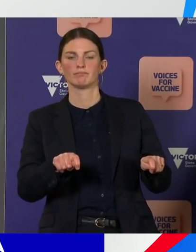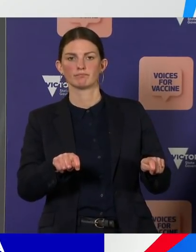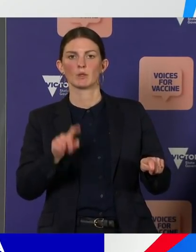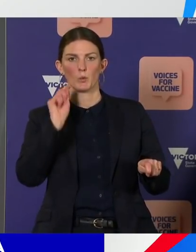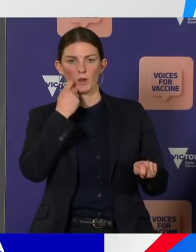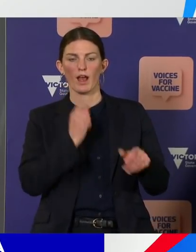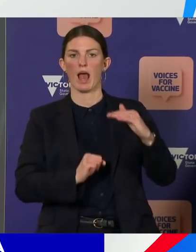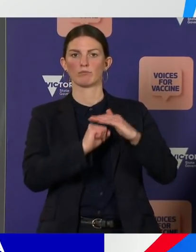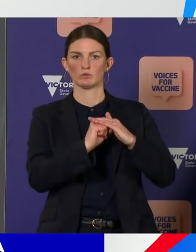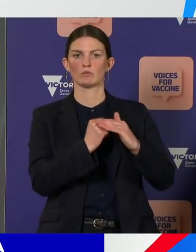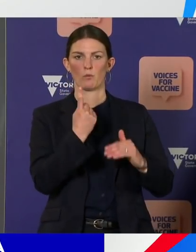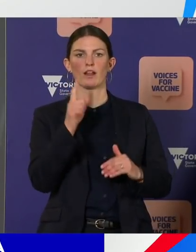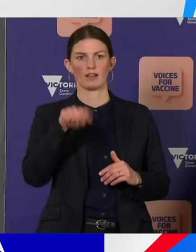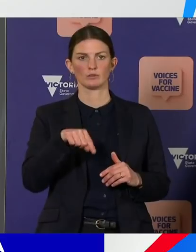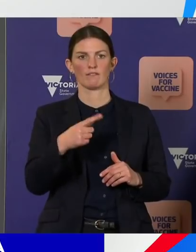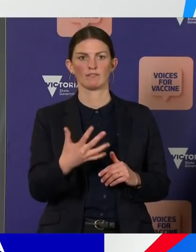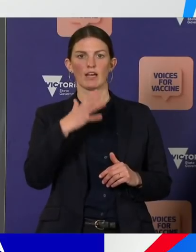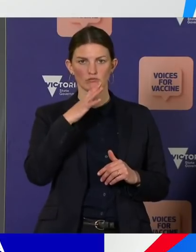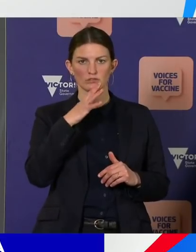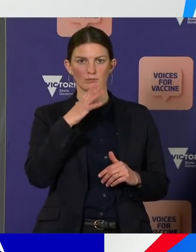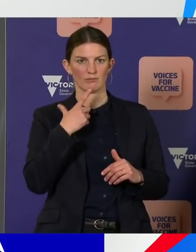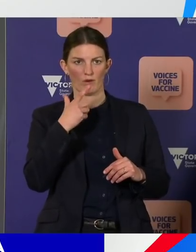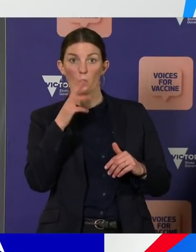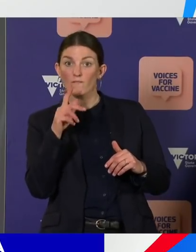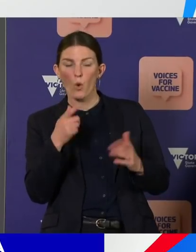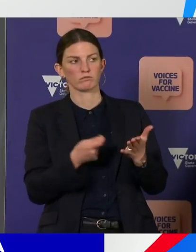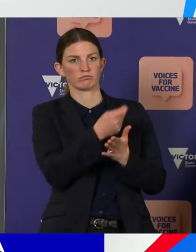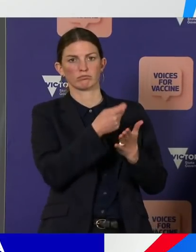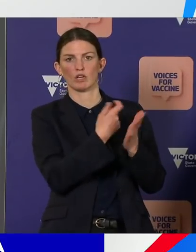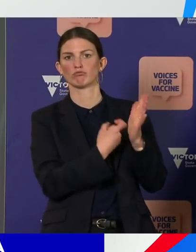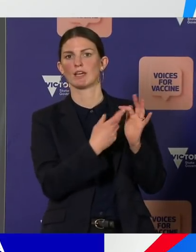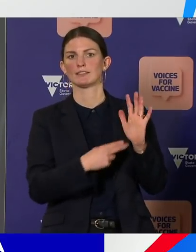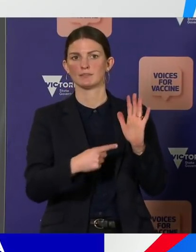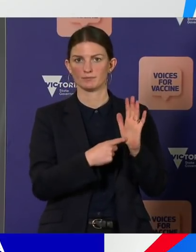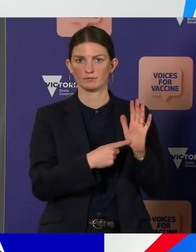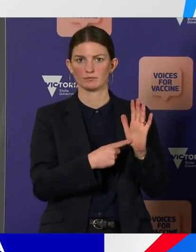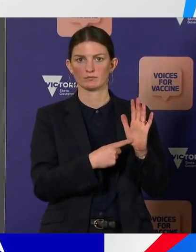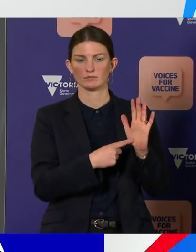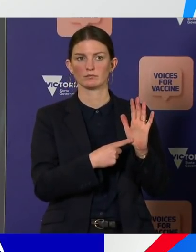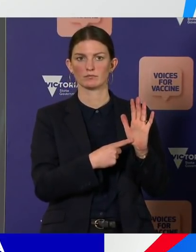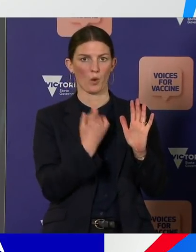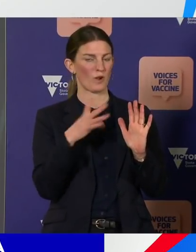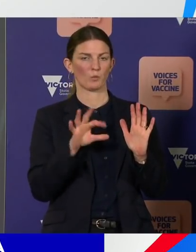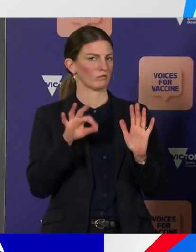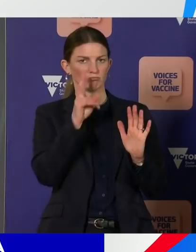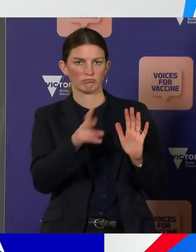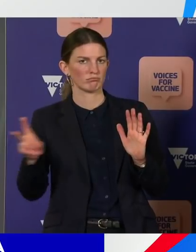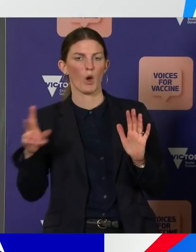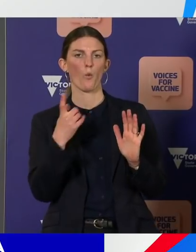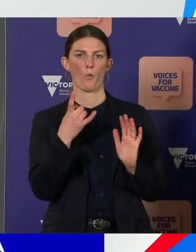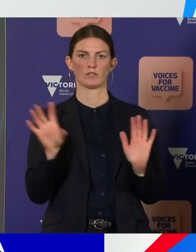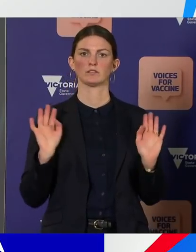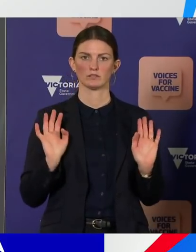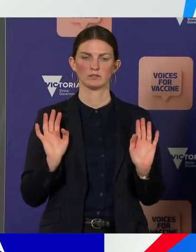are obviously experiencing rental hardship. The one-off payment is for renters paying more than 30%